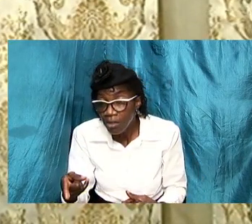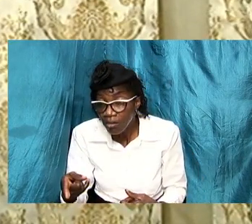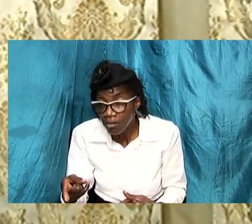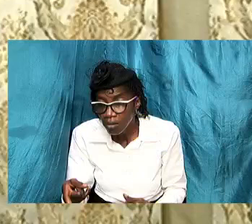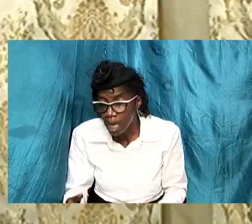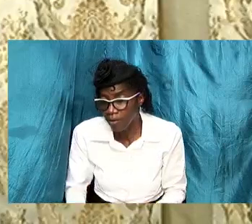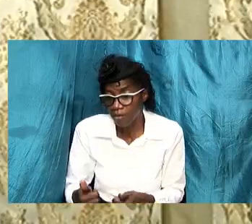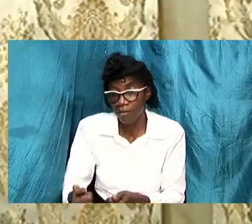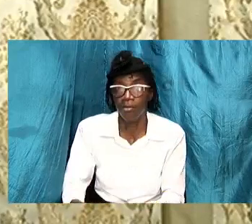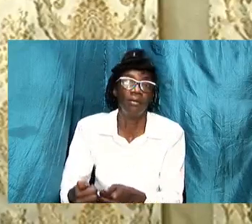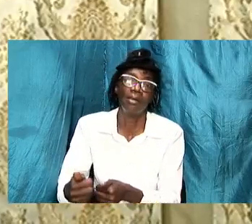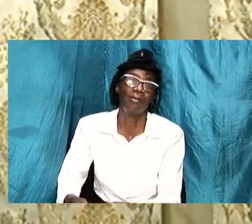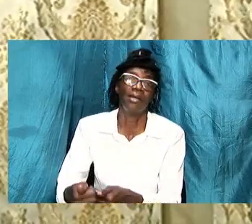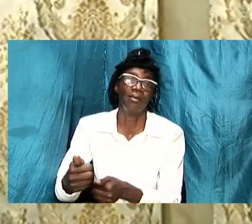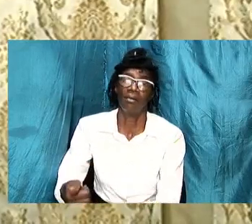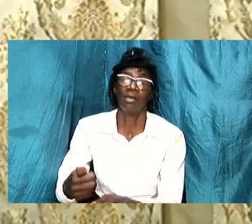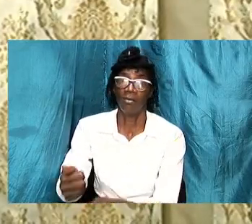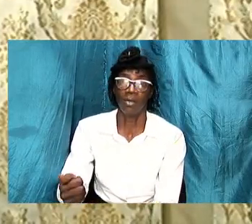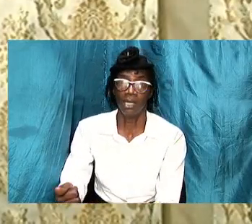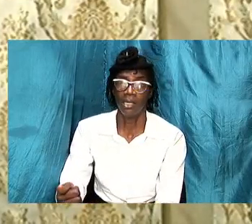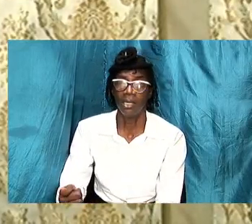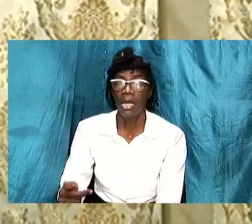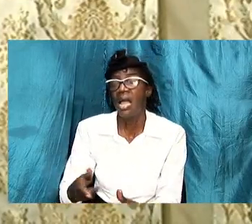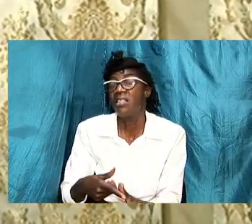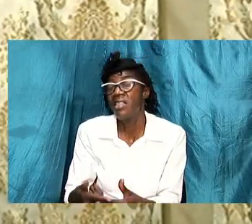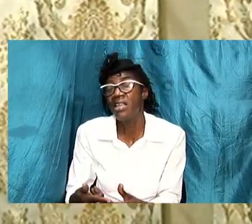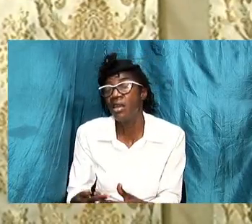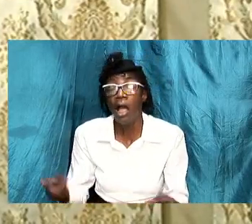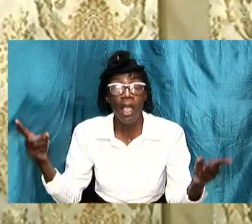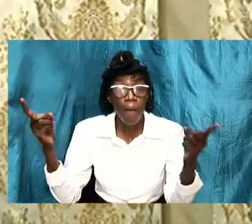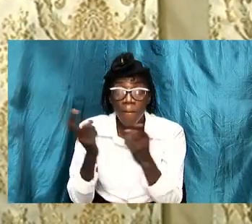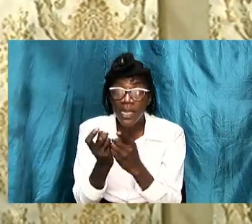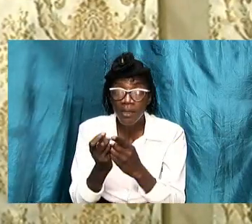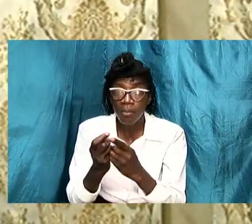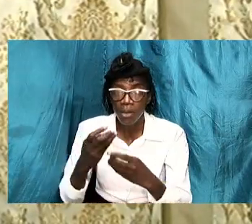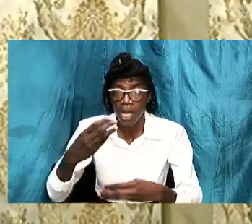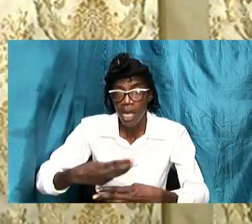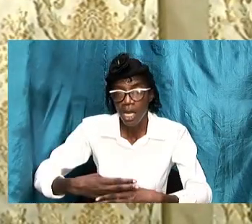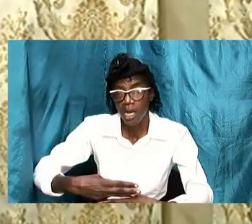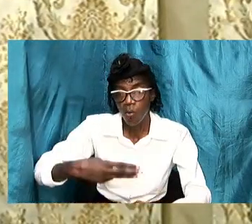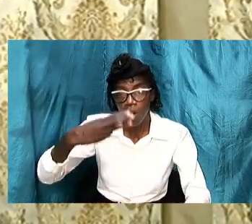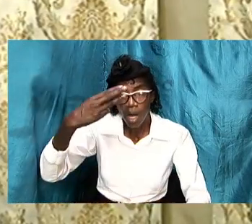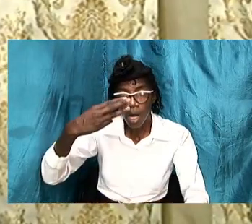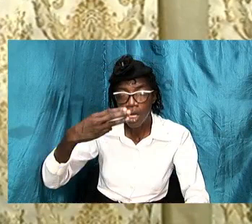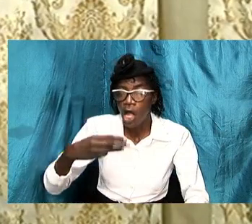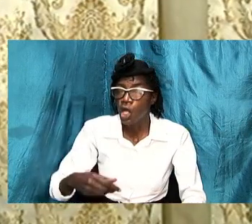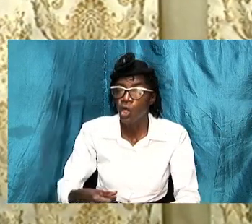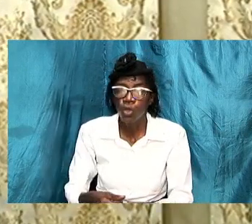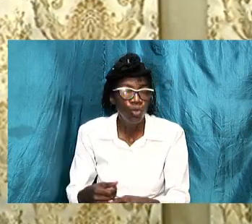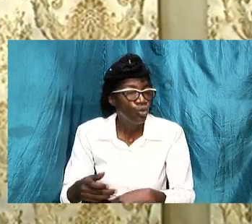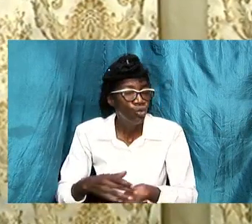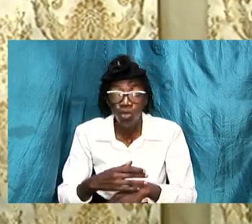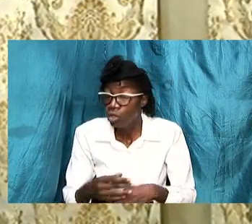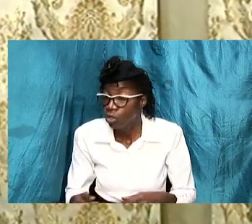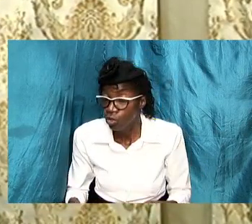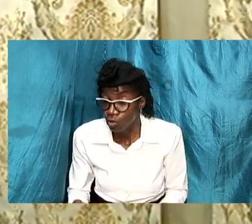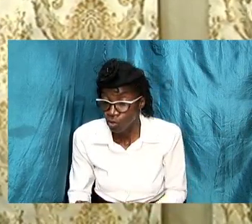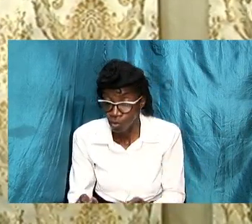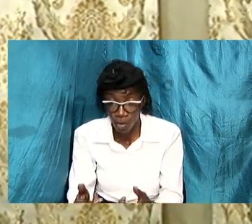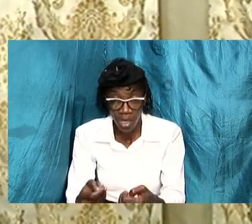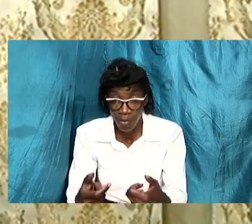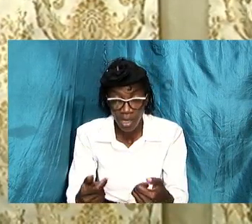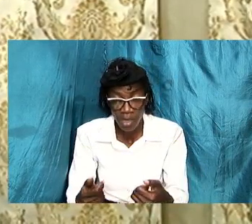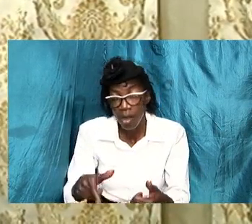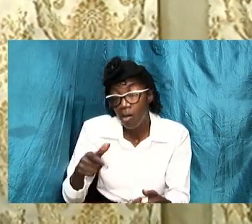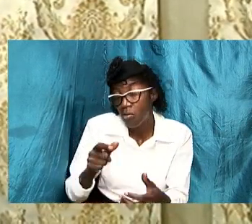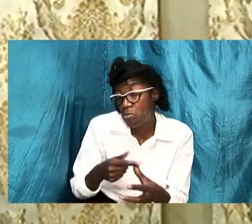and sisters it is going to meet up in a wall sooner or later we have to be deliberate we have to take certain